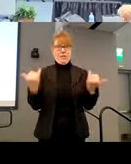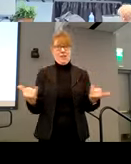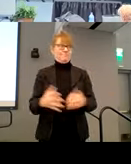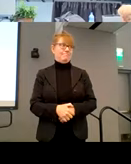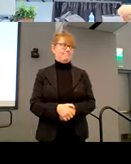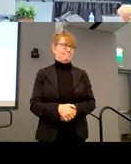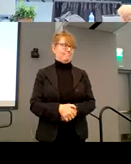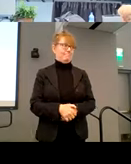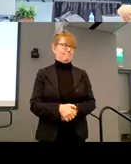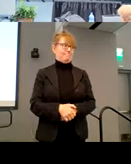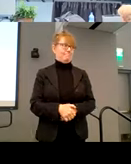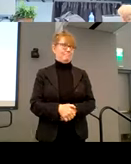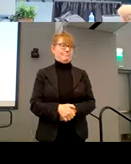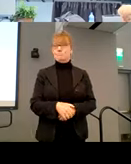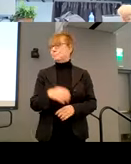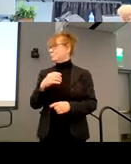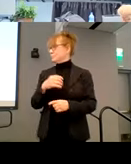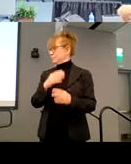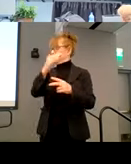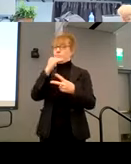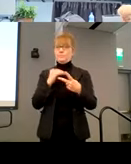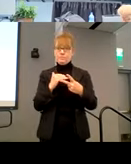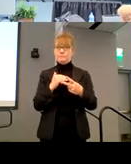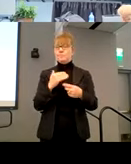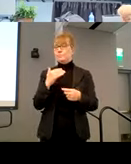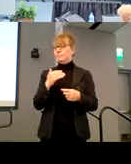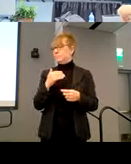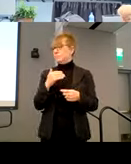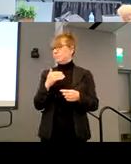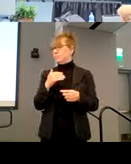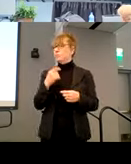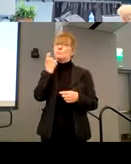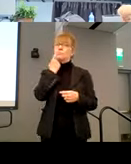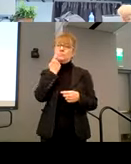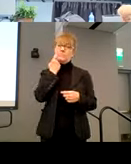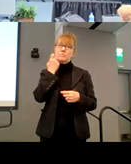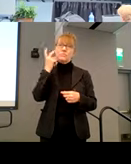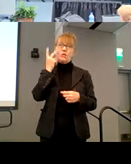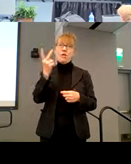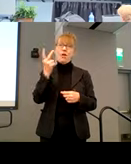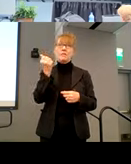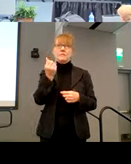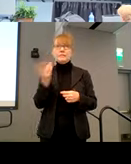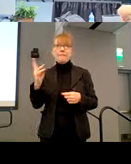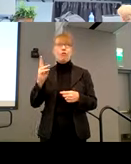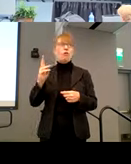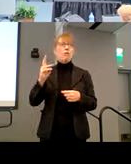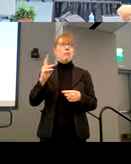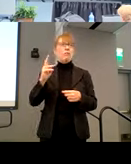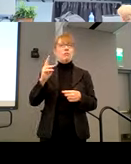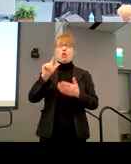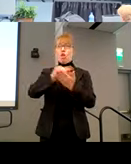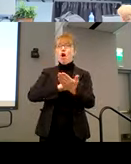Thank you, Lainey. We've recently seen several so-called drive-by lawsuits related to digital accessibility.